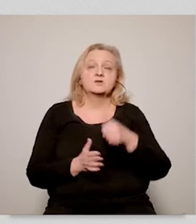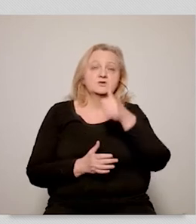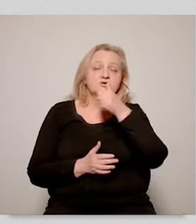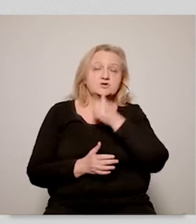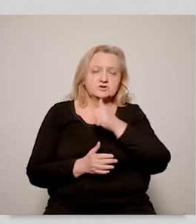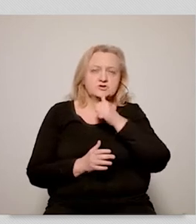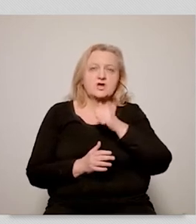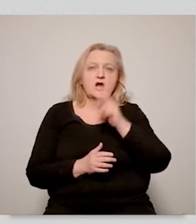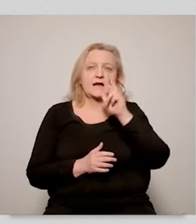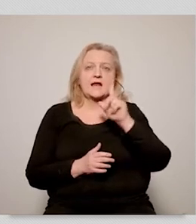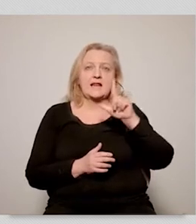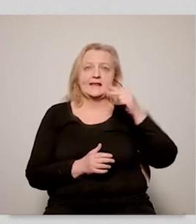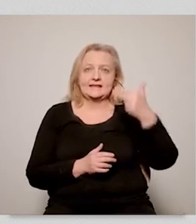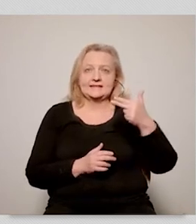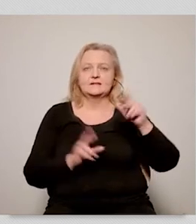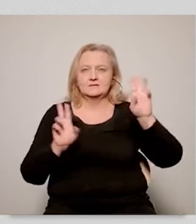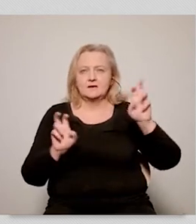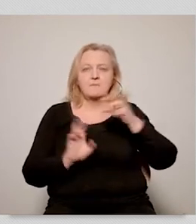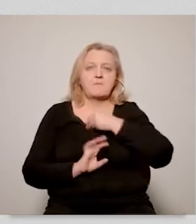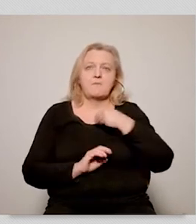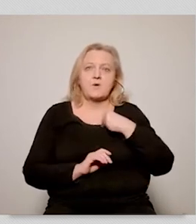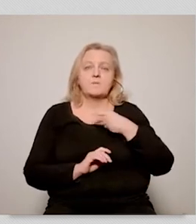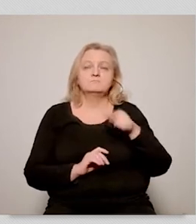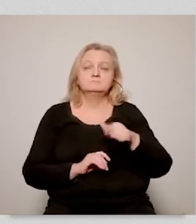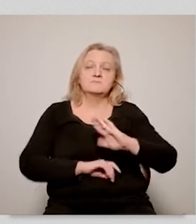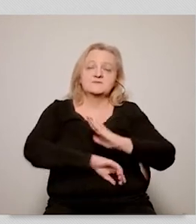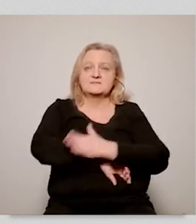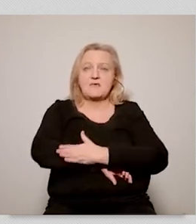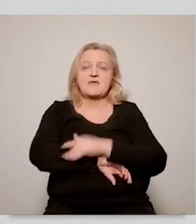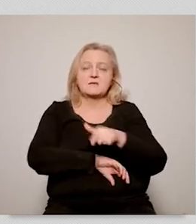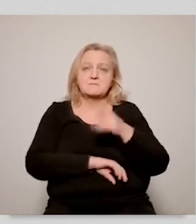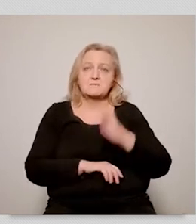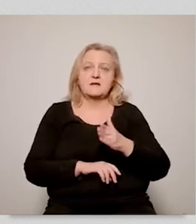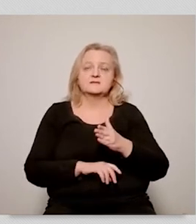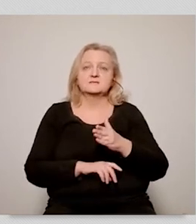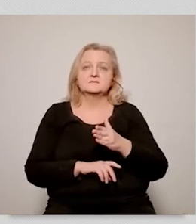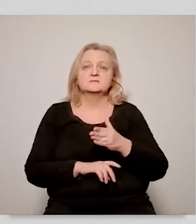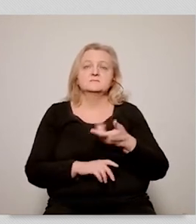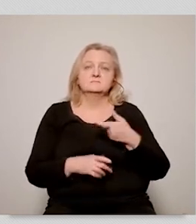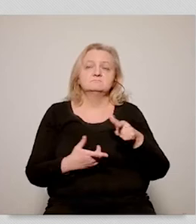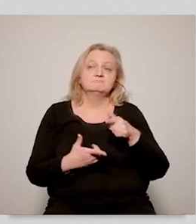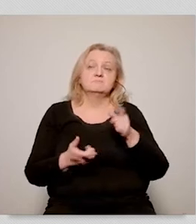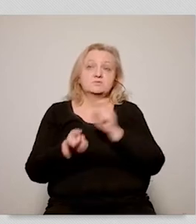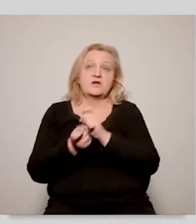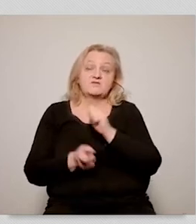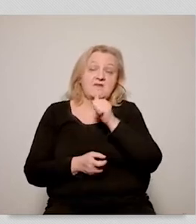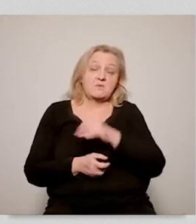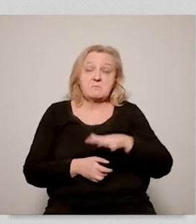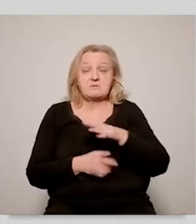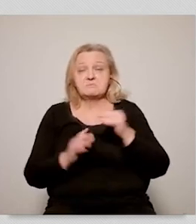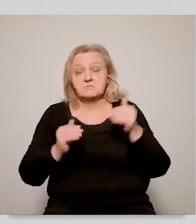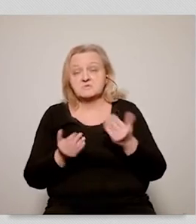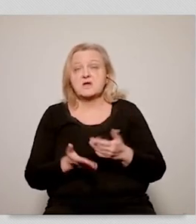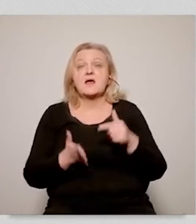and also whether this green wedge is going to strengthen the anti-European